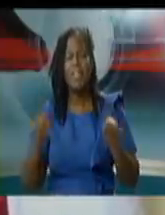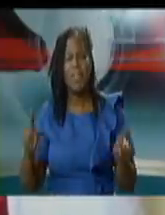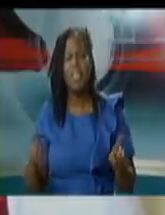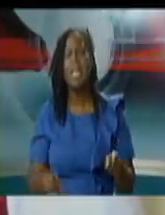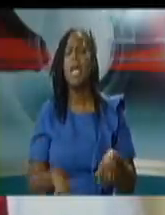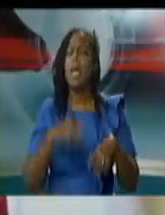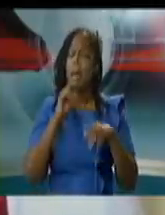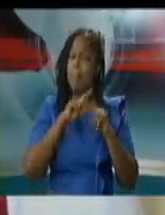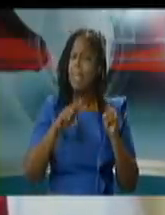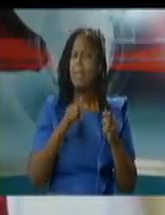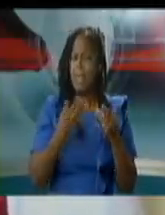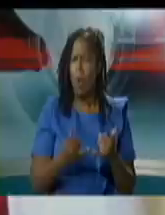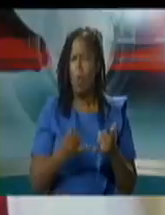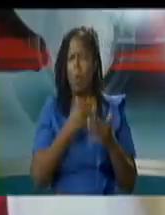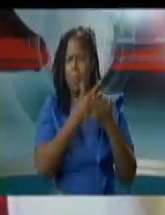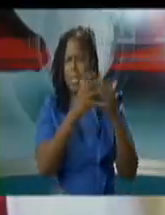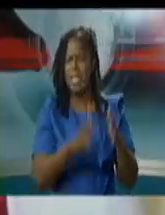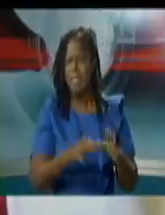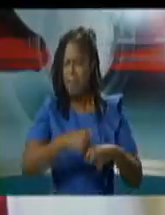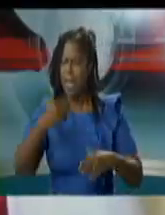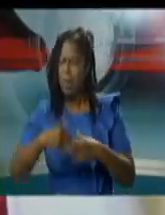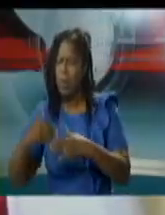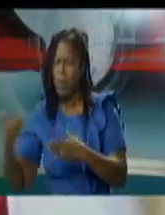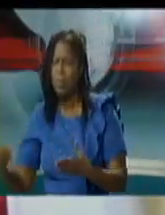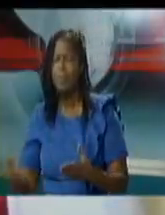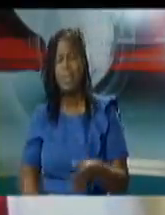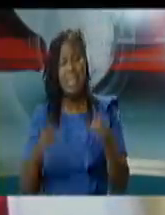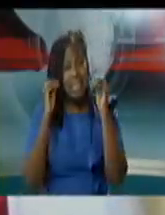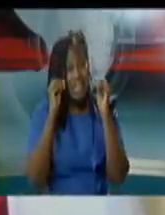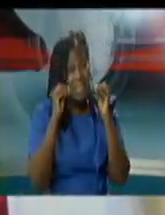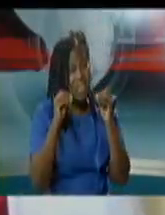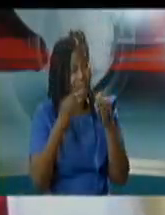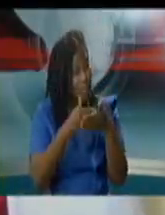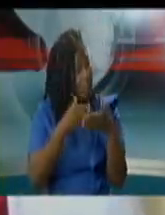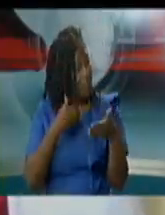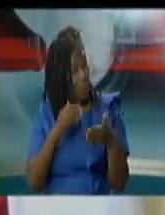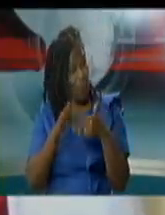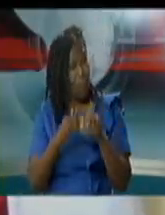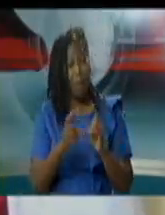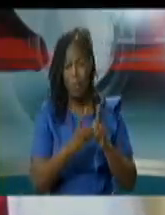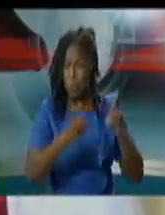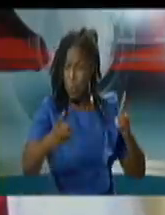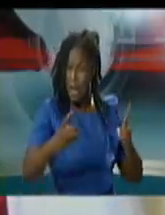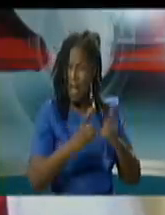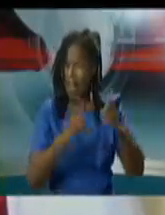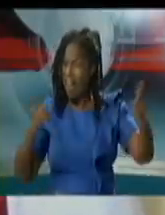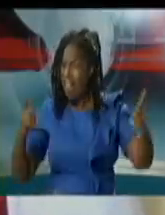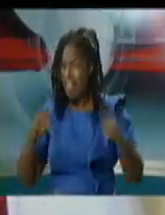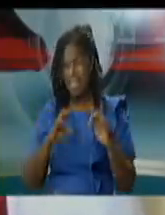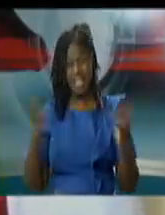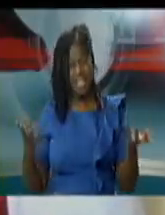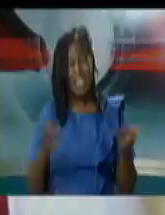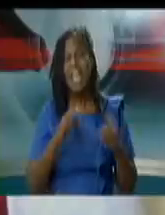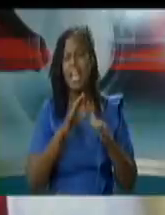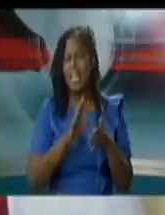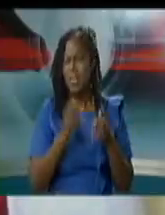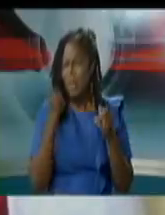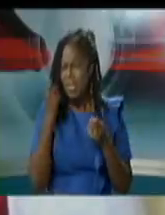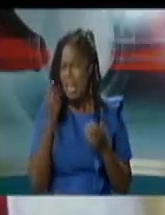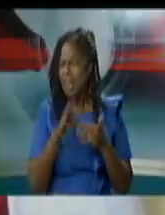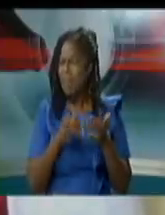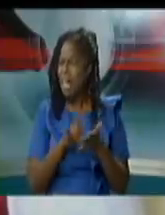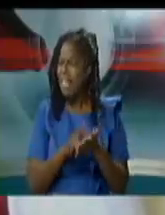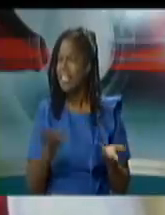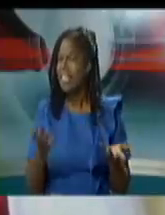things and for the minister of health we've seen an increase in traffic flow over the last couple of days and it's coincided